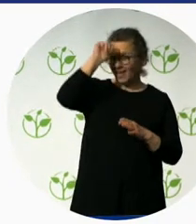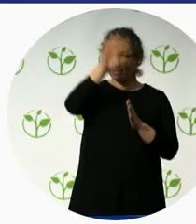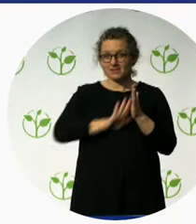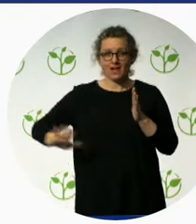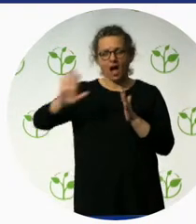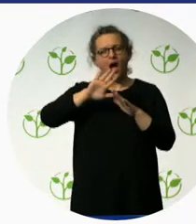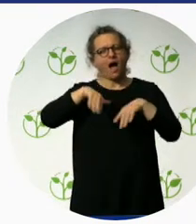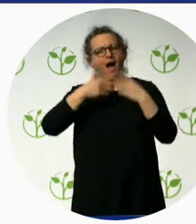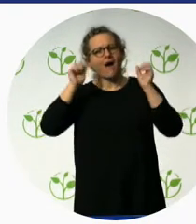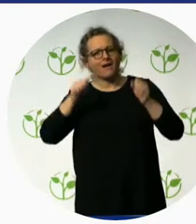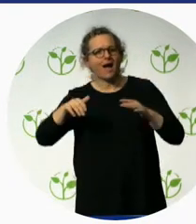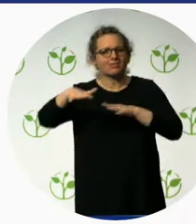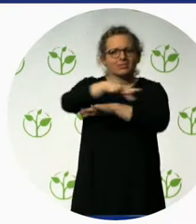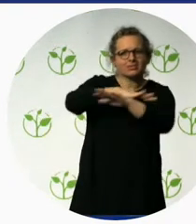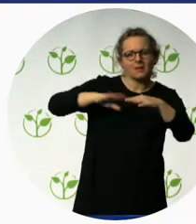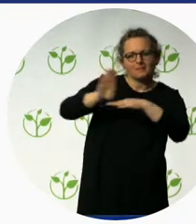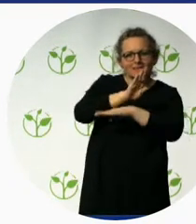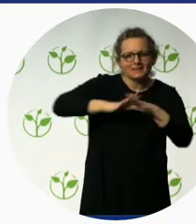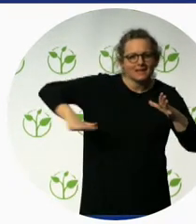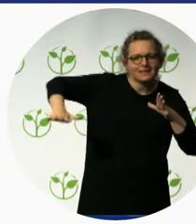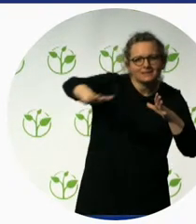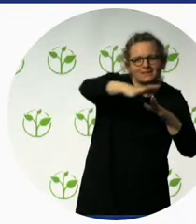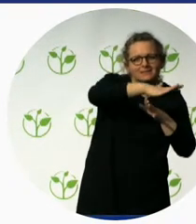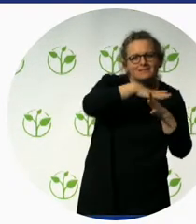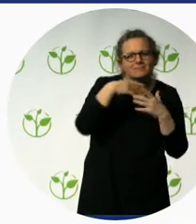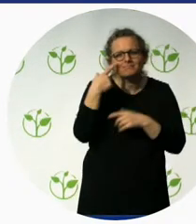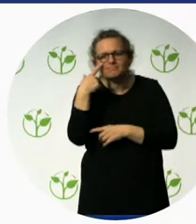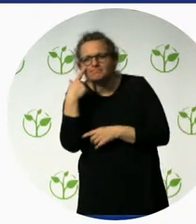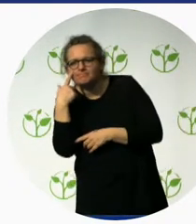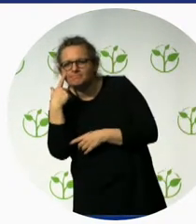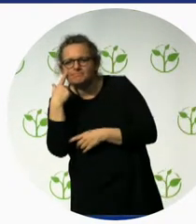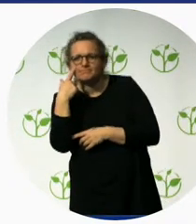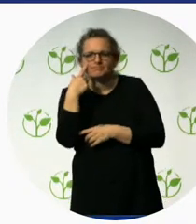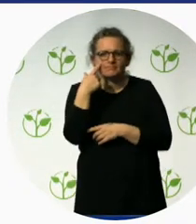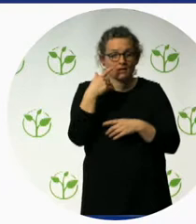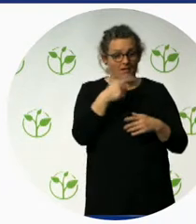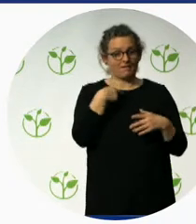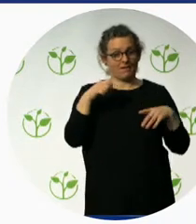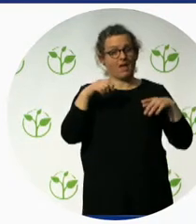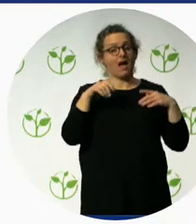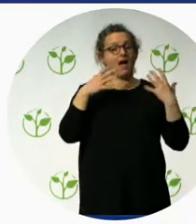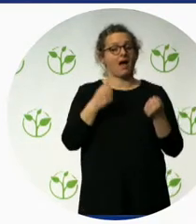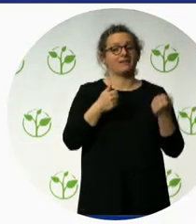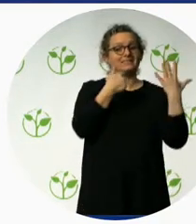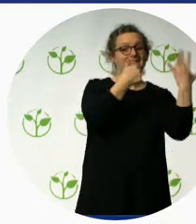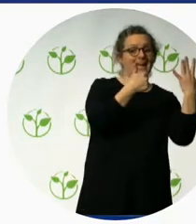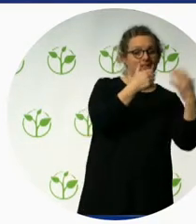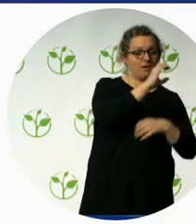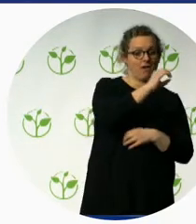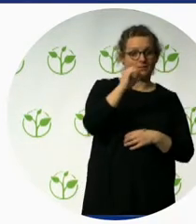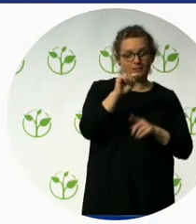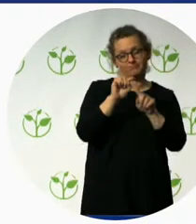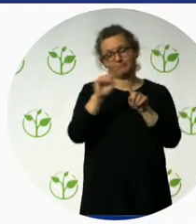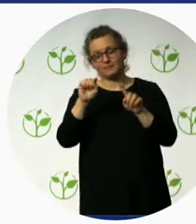million people, that's like nearly 10% of the world population needs barrier free tourism. The source is ENAT only,